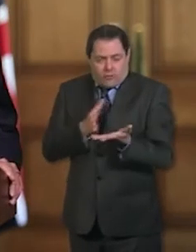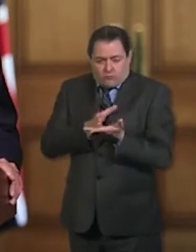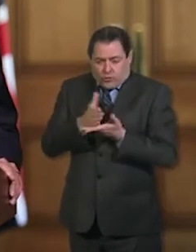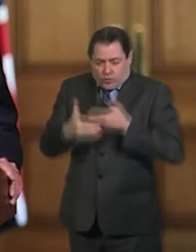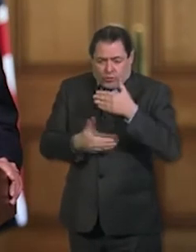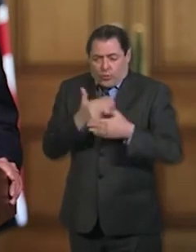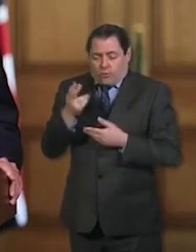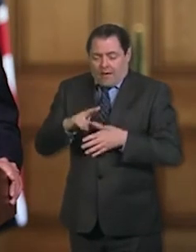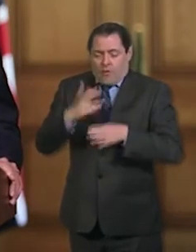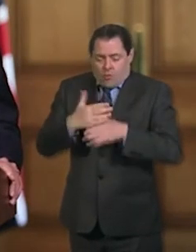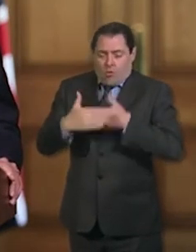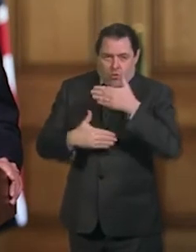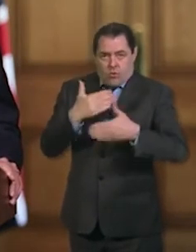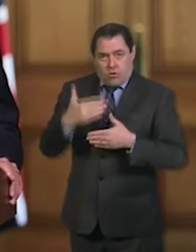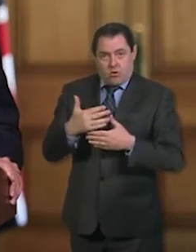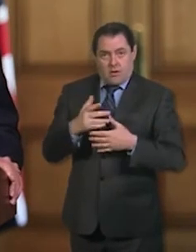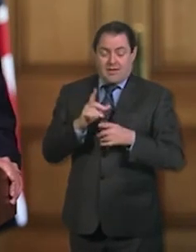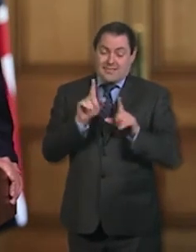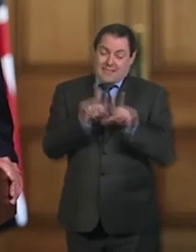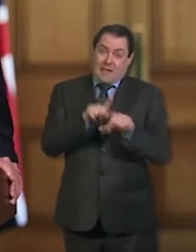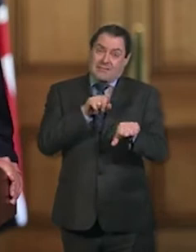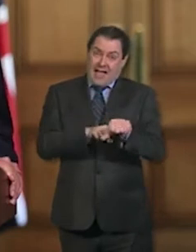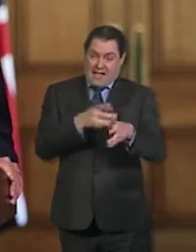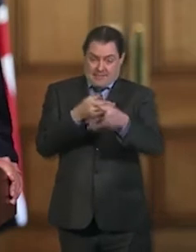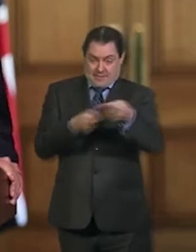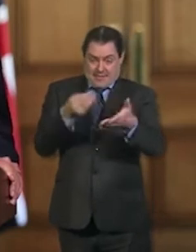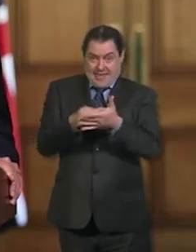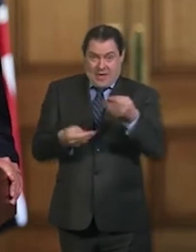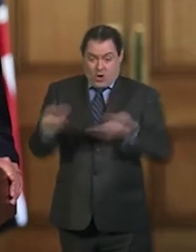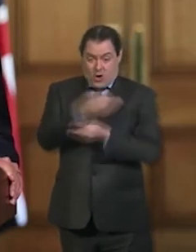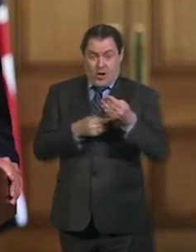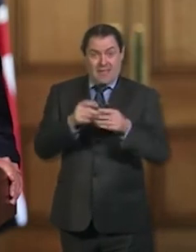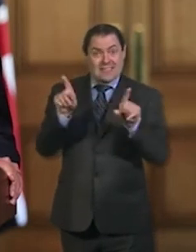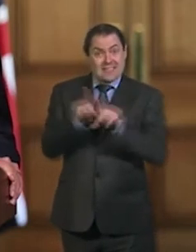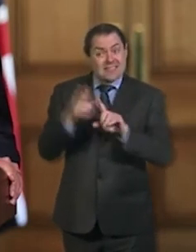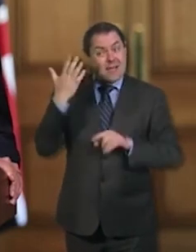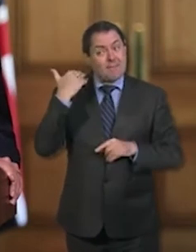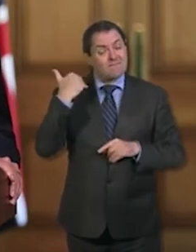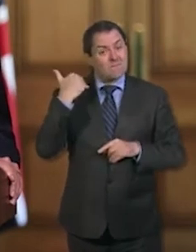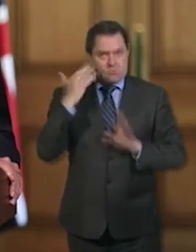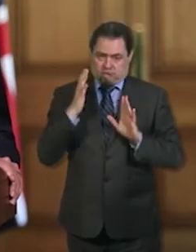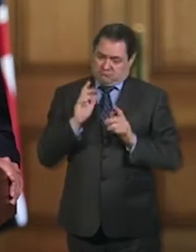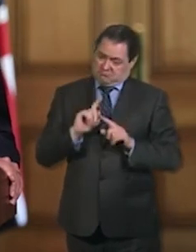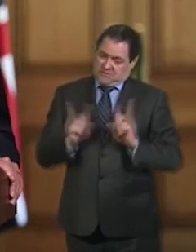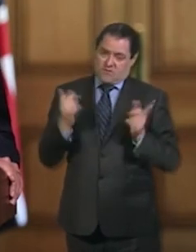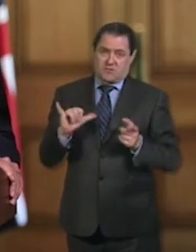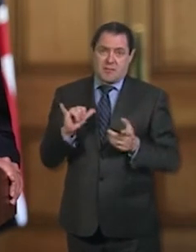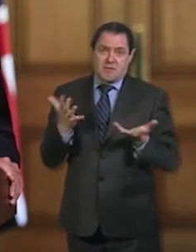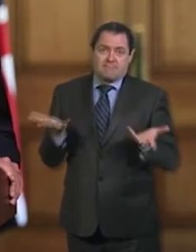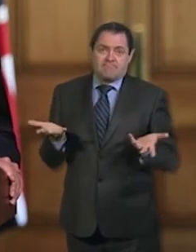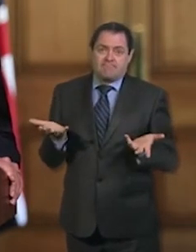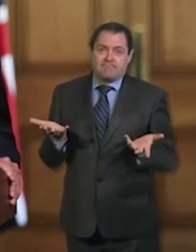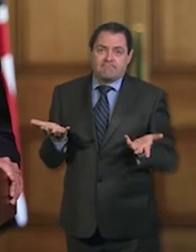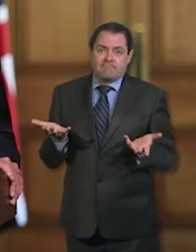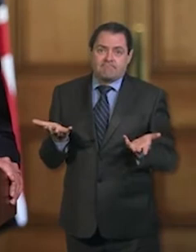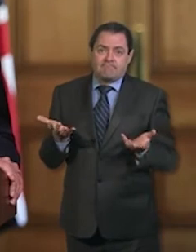change. We're going to have to need a different type of economy as we come out of this, and you'll be hearing more of that from the Chancellor and the